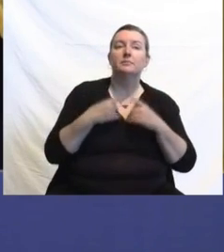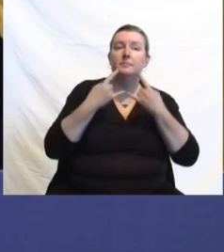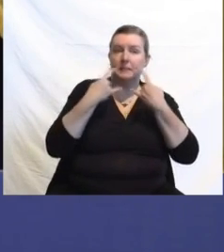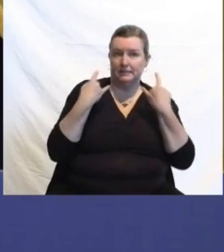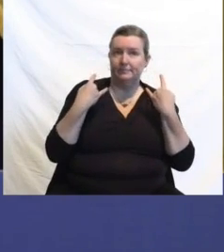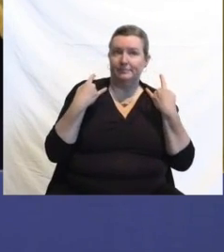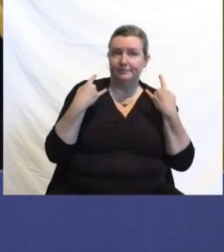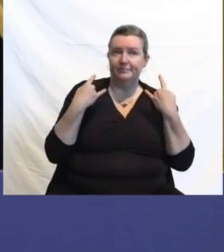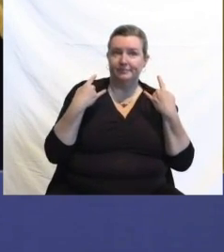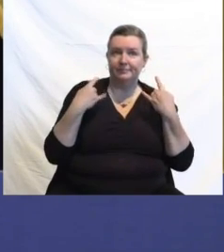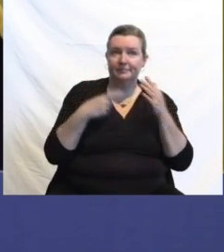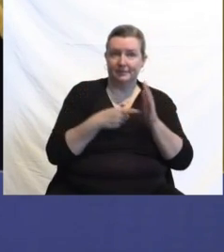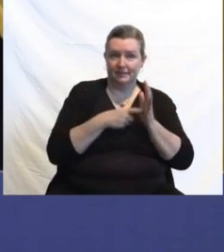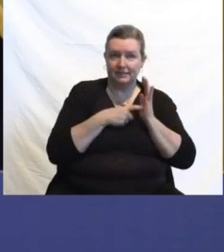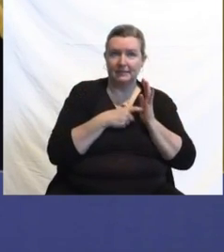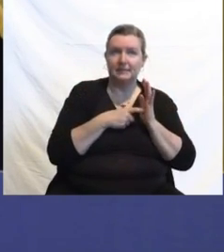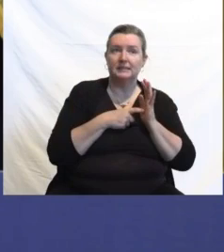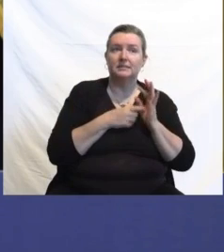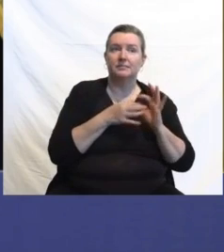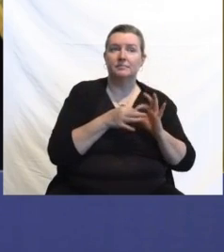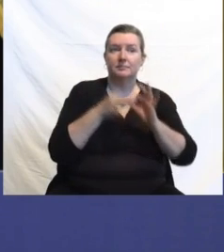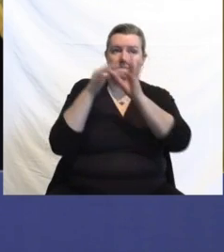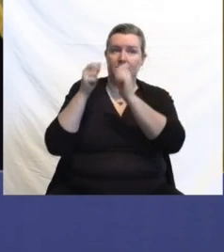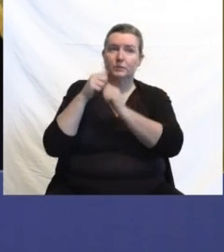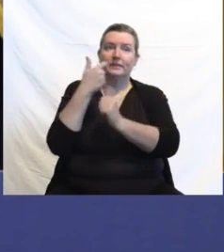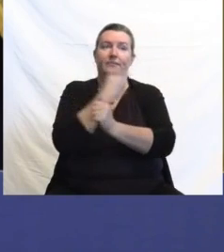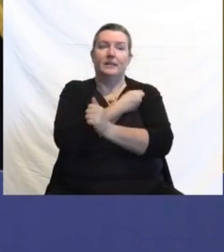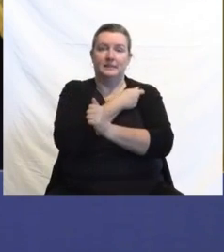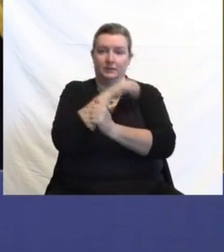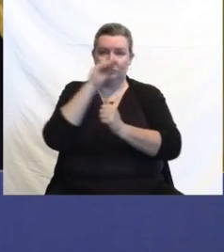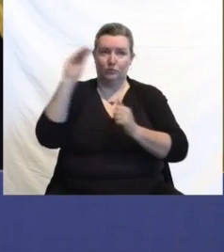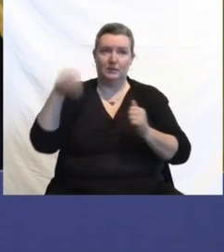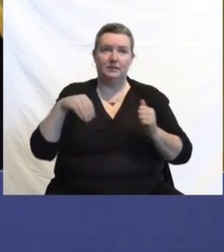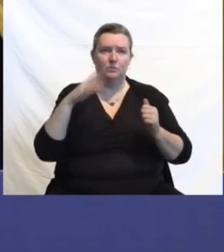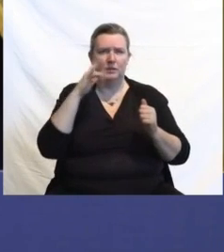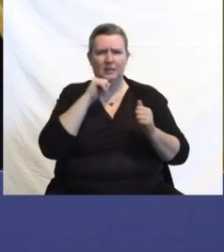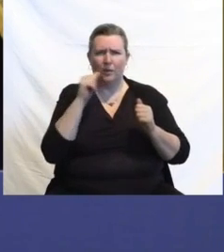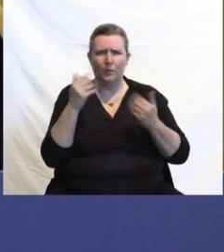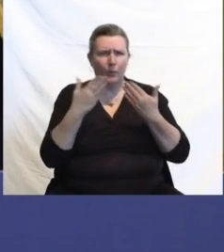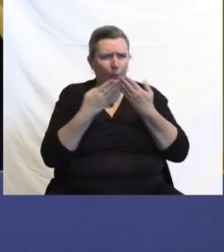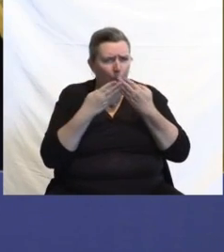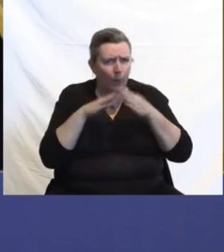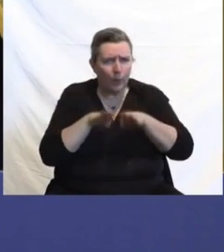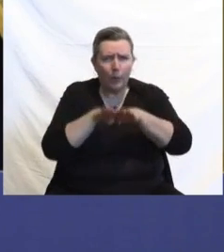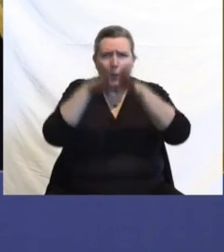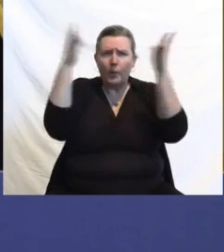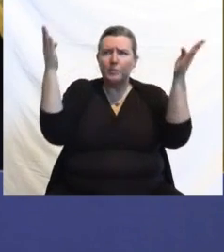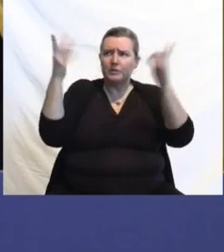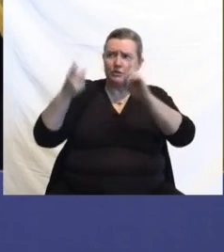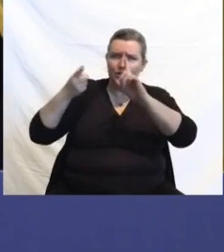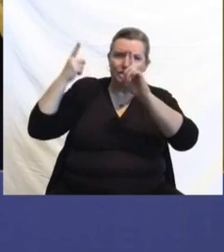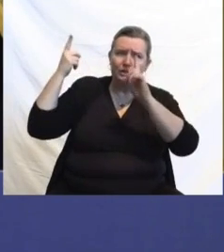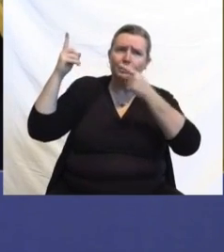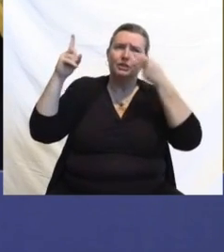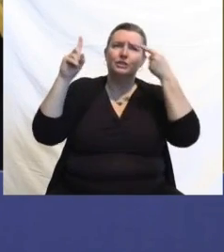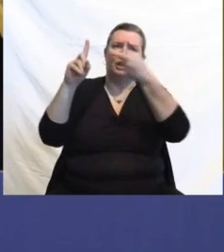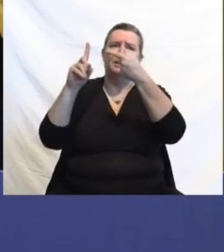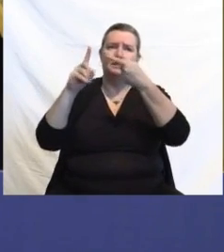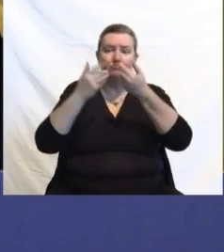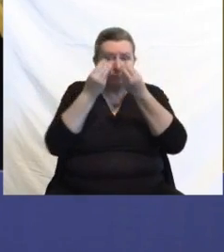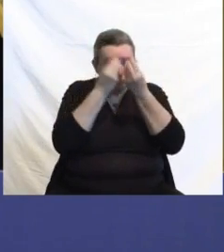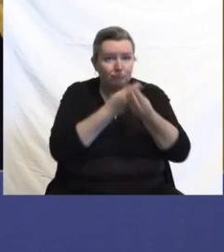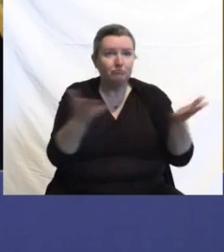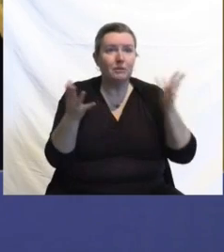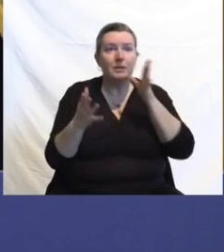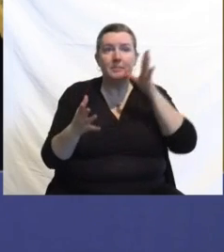school is connected to a vaccination rate, why not be open? Why not set a target? And why not let parents know that it's a carrot and stick approach